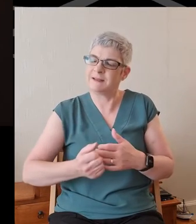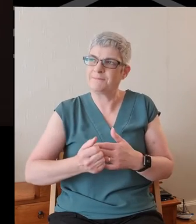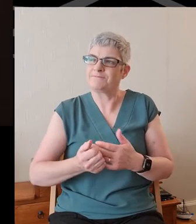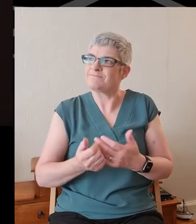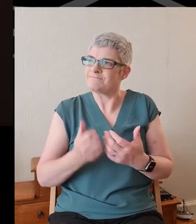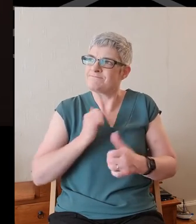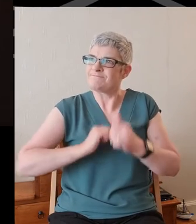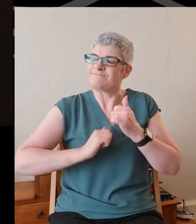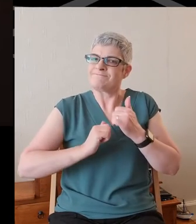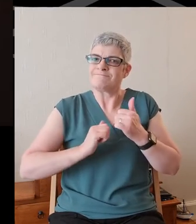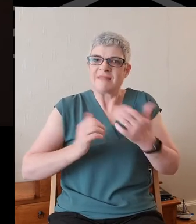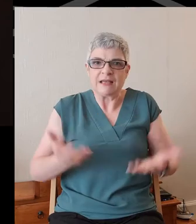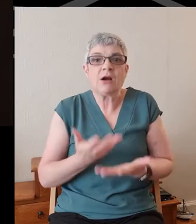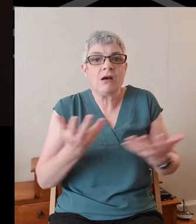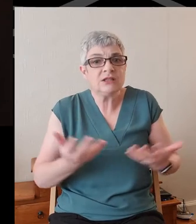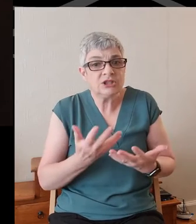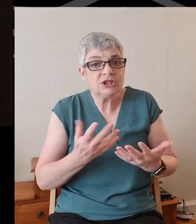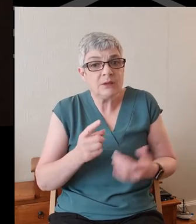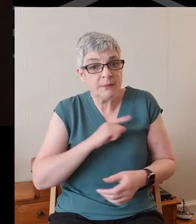Jesus will return.